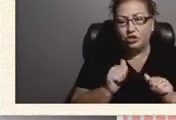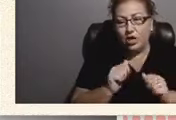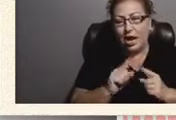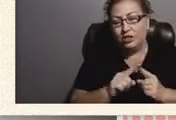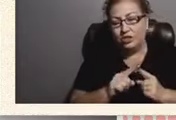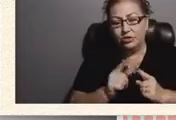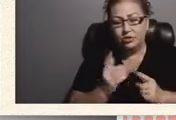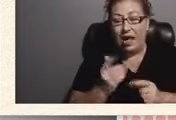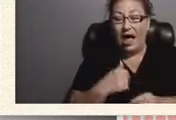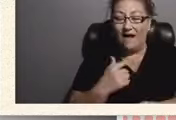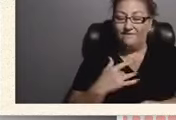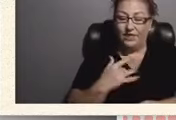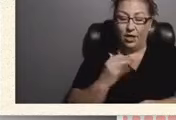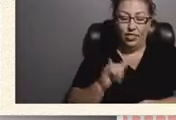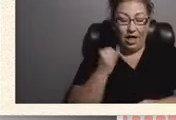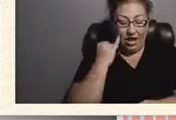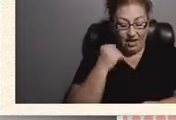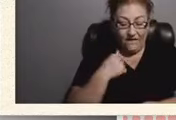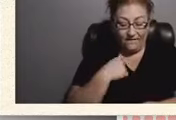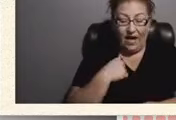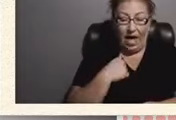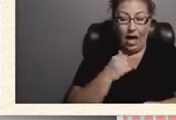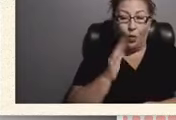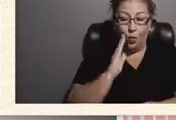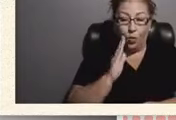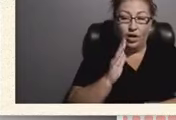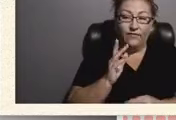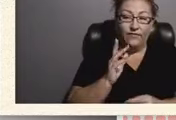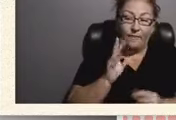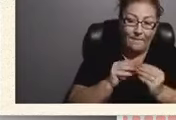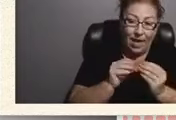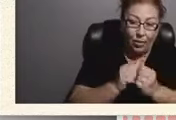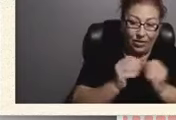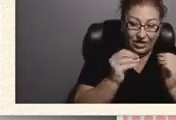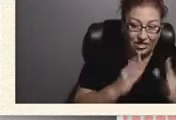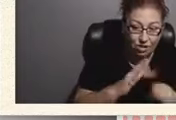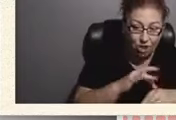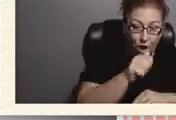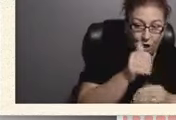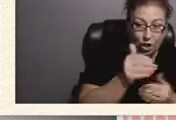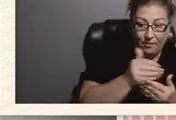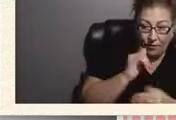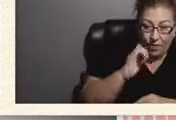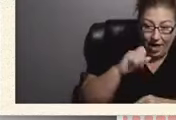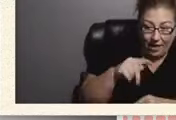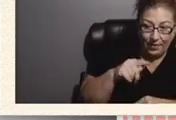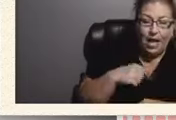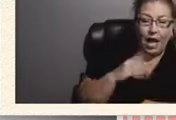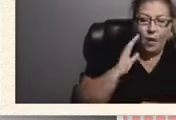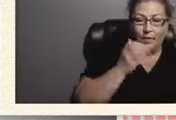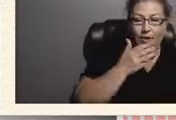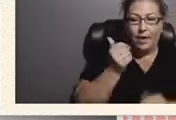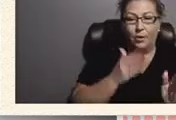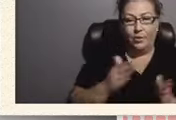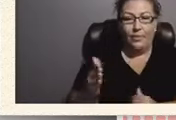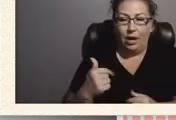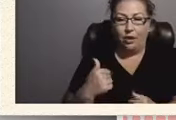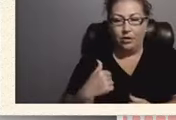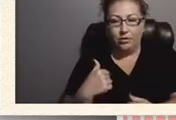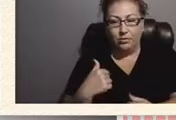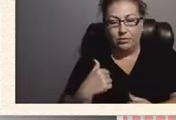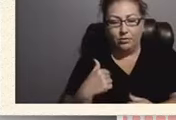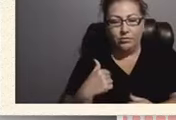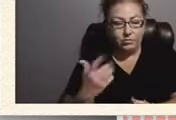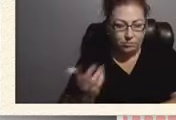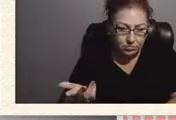that if i would have gotten with the teacher earlier before the iep i would have been better prepared you know maybe